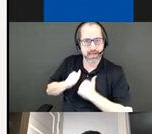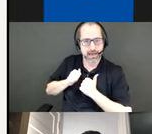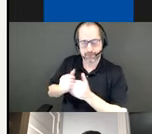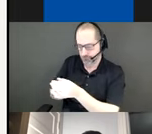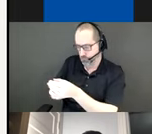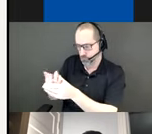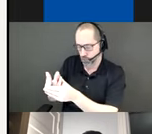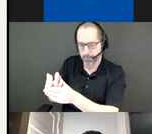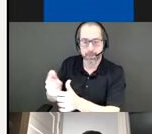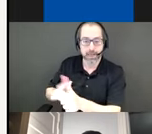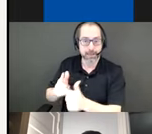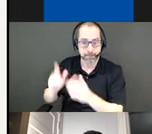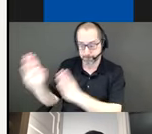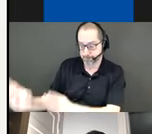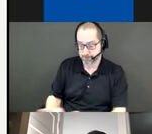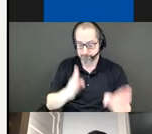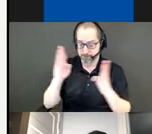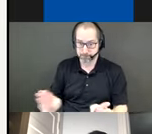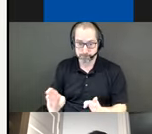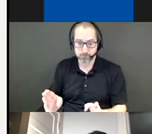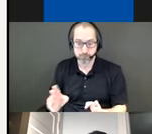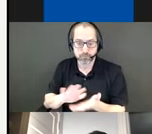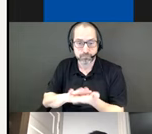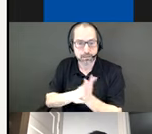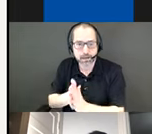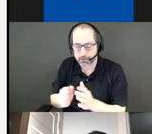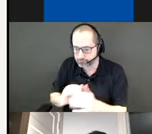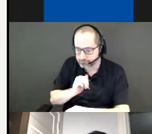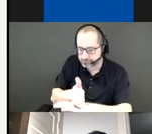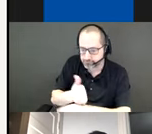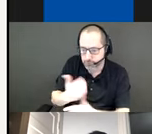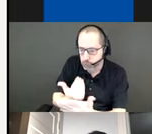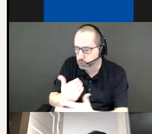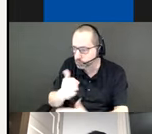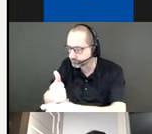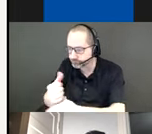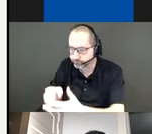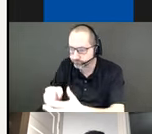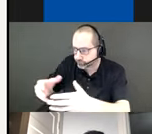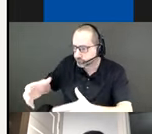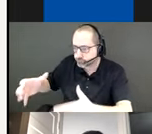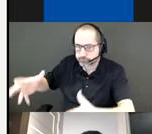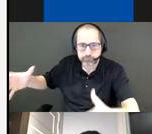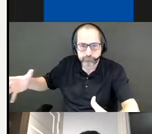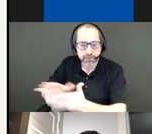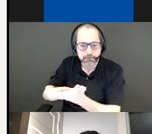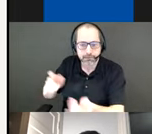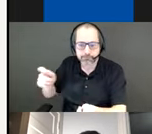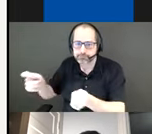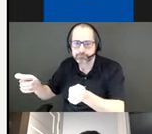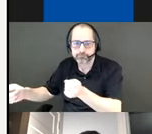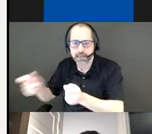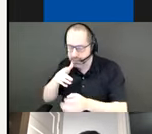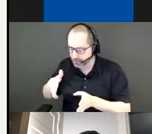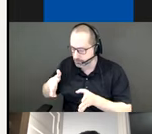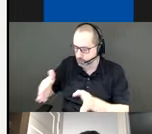We imagined that over time the micro corridors can start expanding and transform even the streets themselves and the